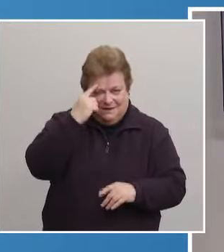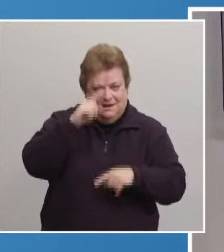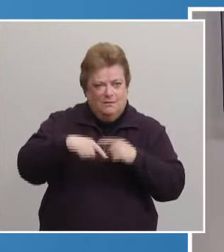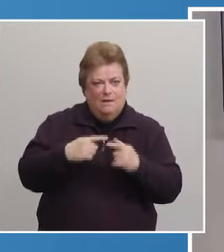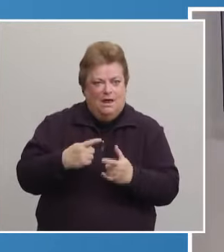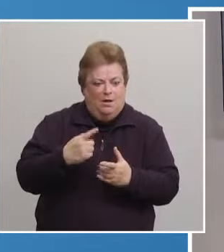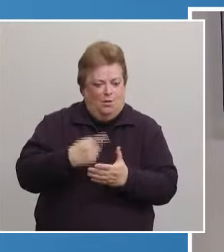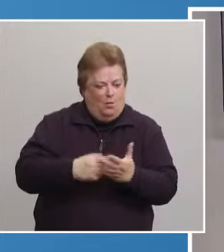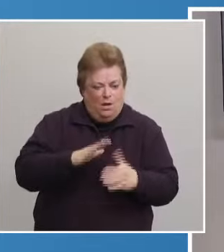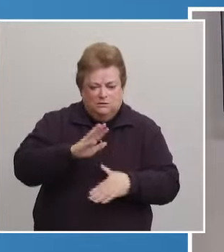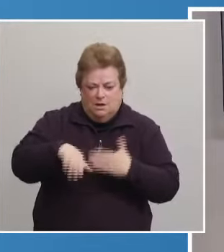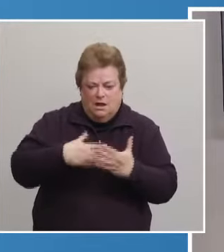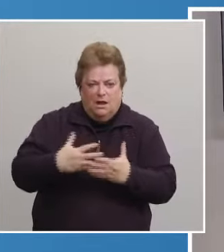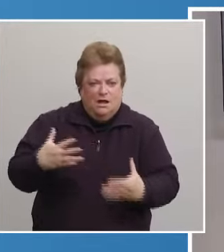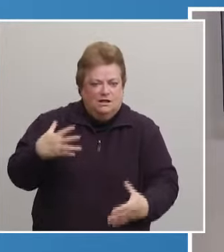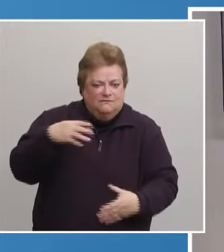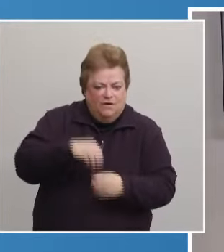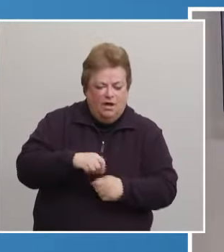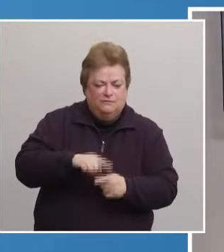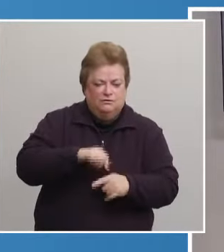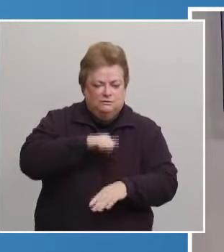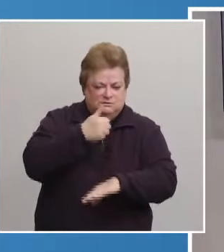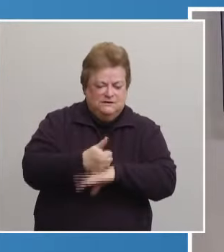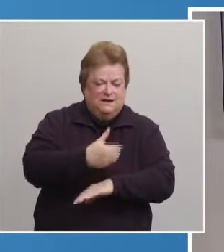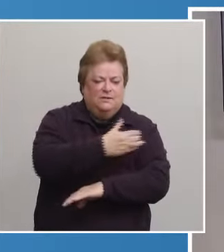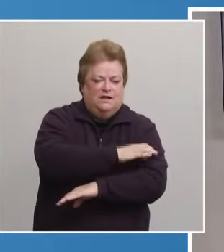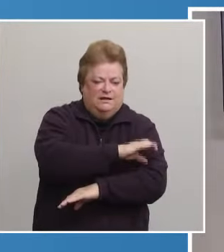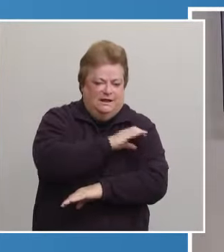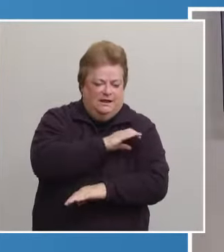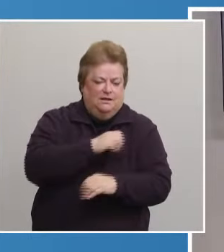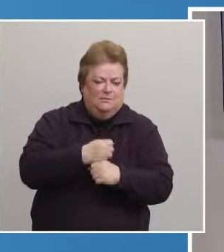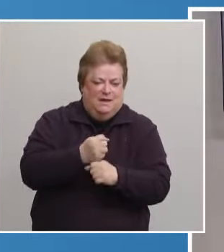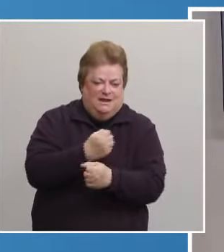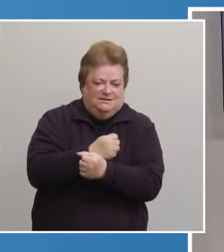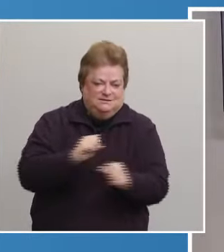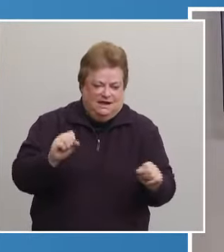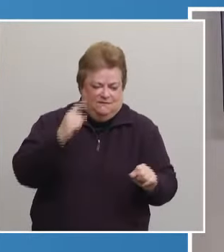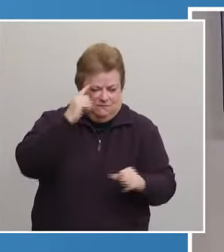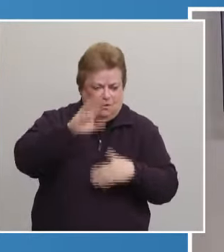a clinic that's really safe for our community members to come into.